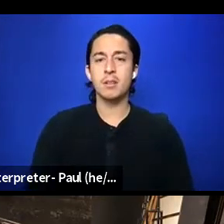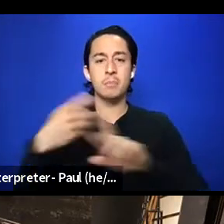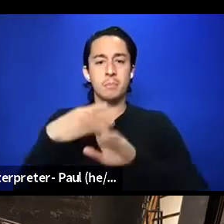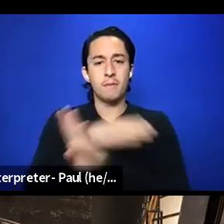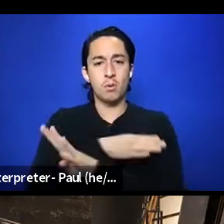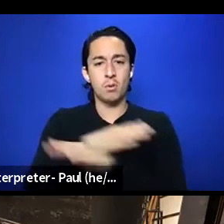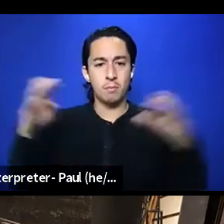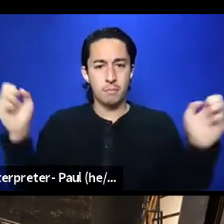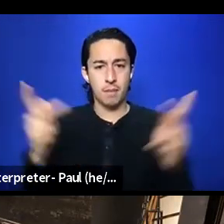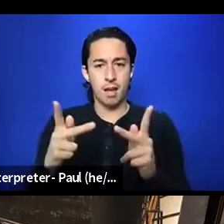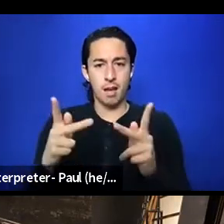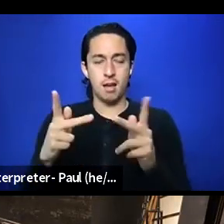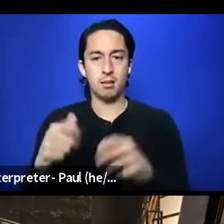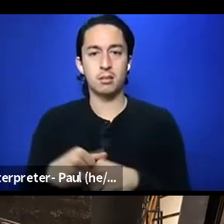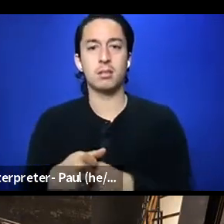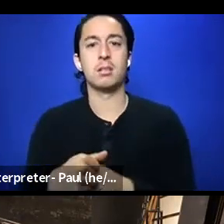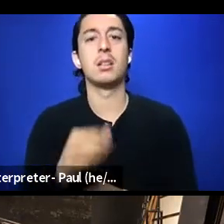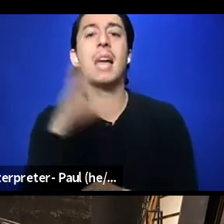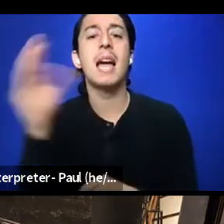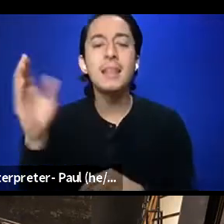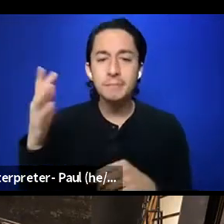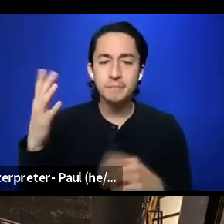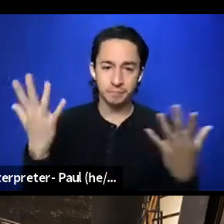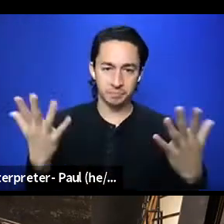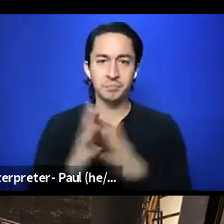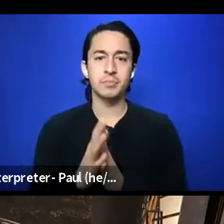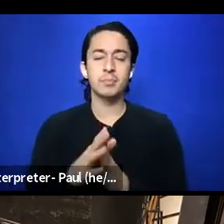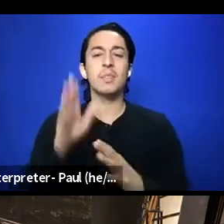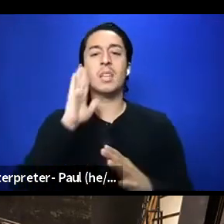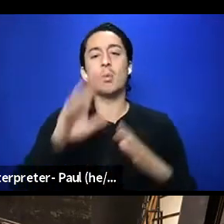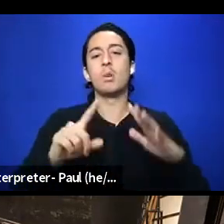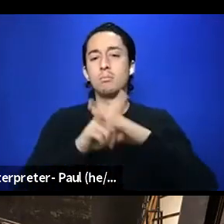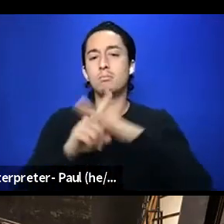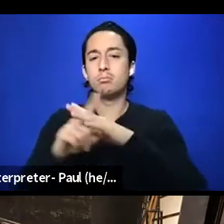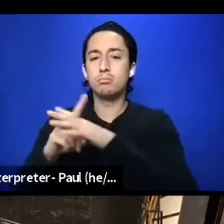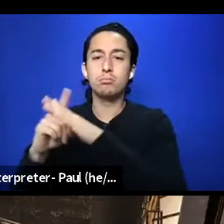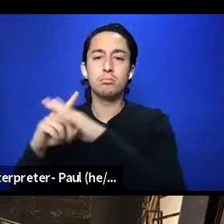in. So, and we're going to hear, they'll be kind of popping in as we're talking.